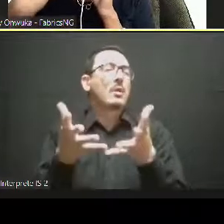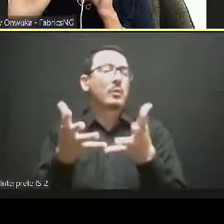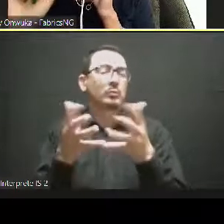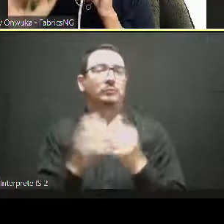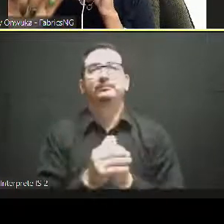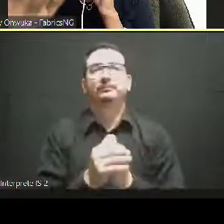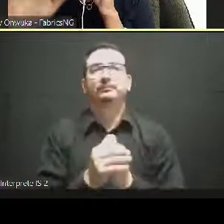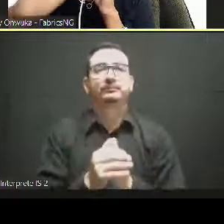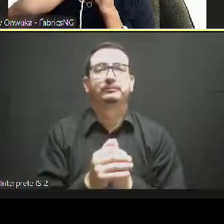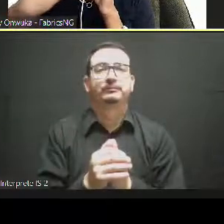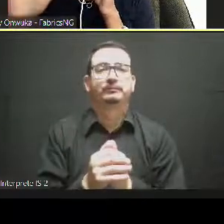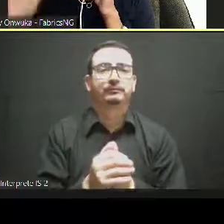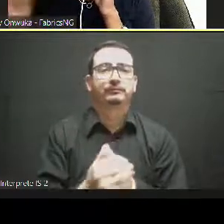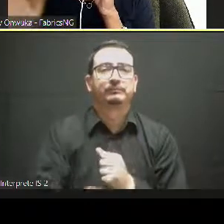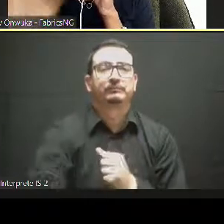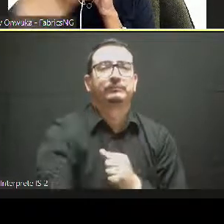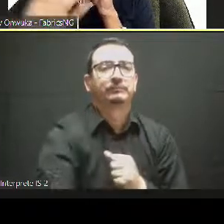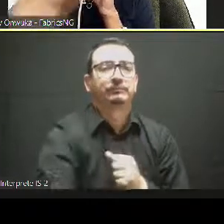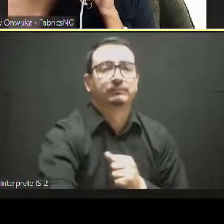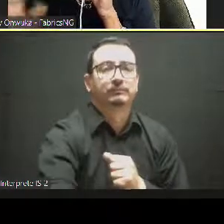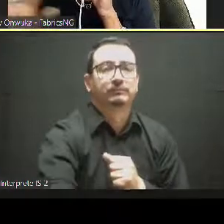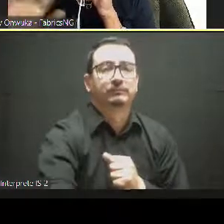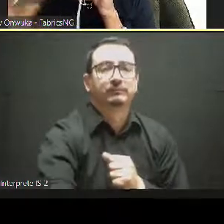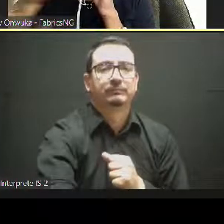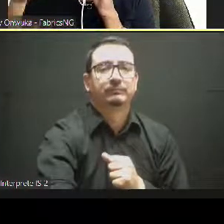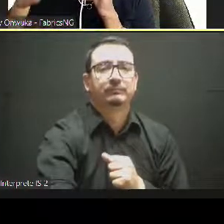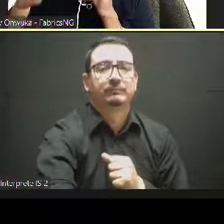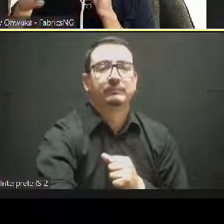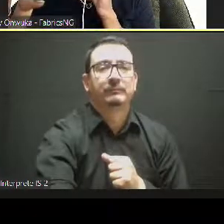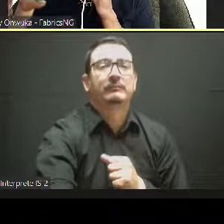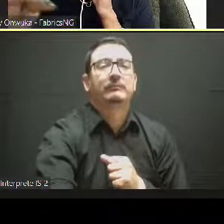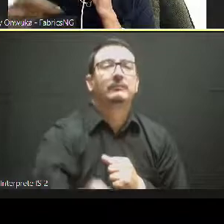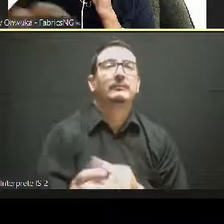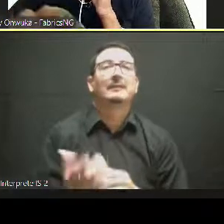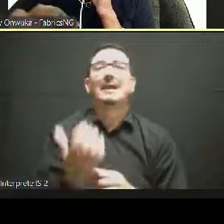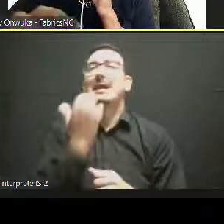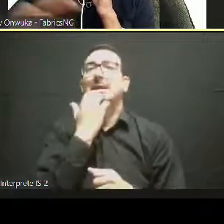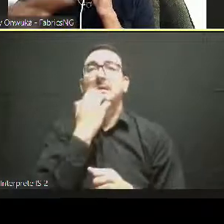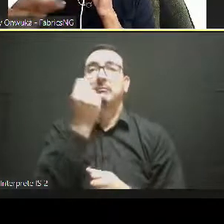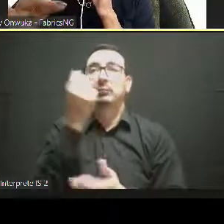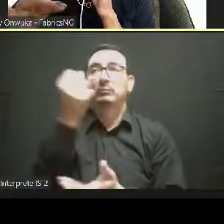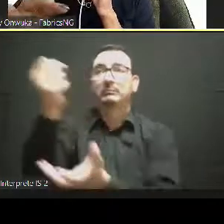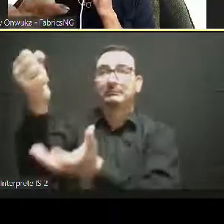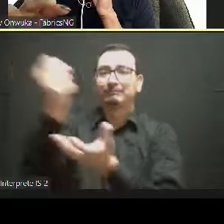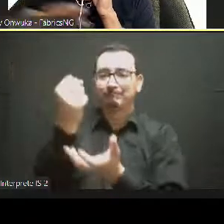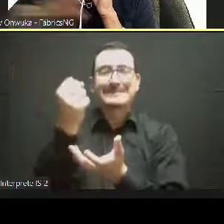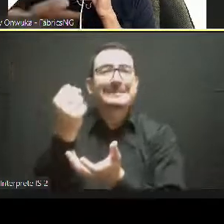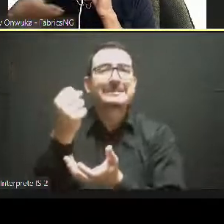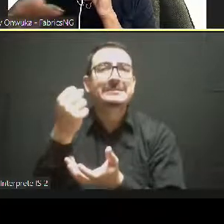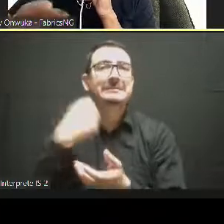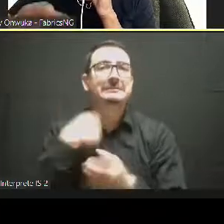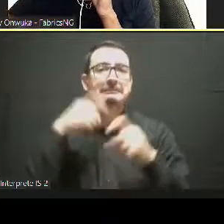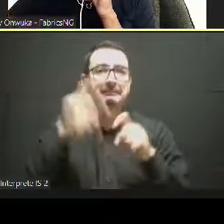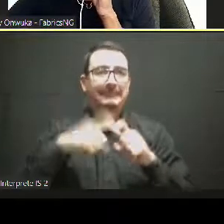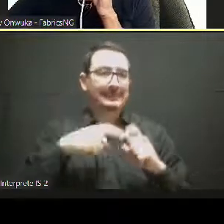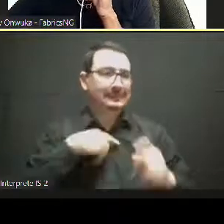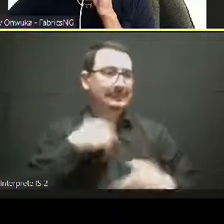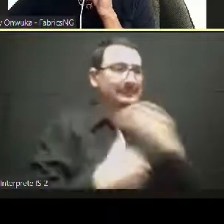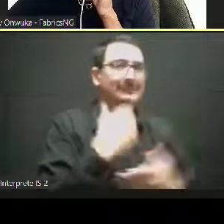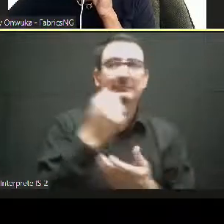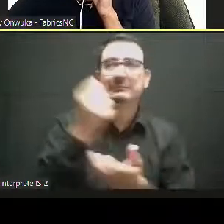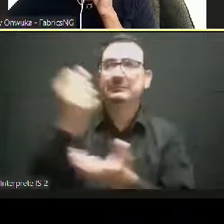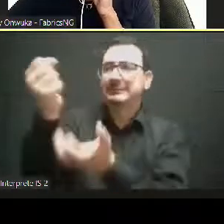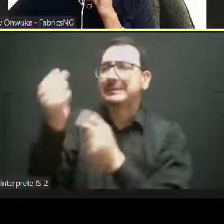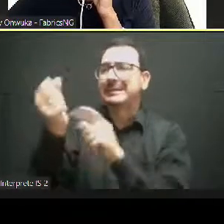accessible fabric sourcing suppliers or manufacturing. So, considering the annual billions spent in sub-Saharan